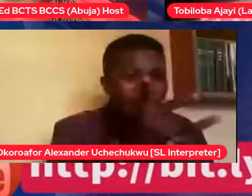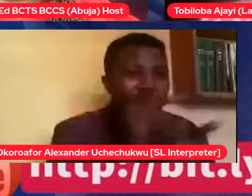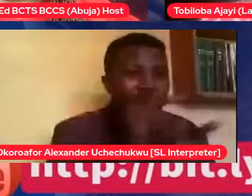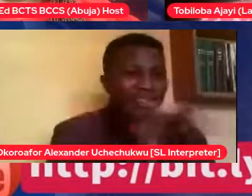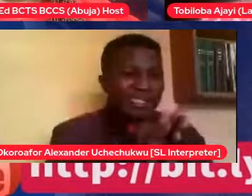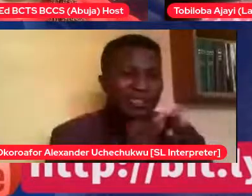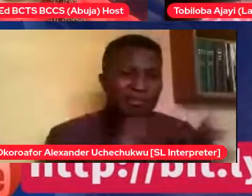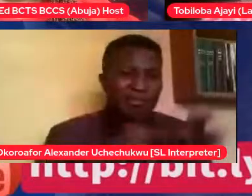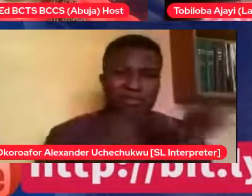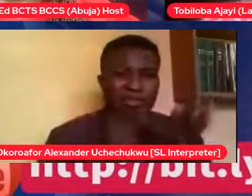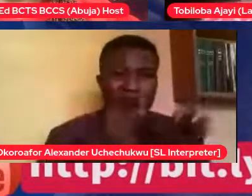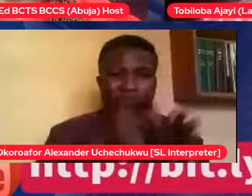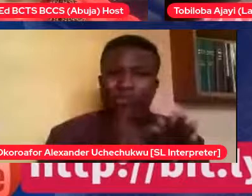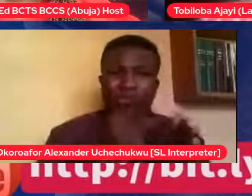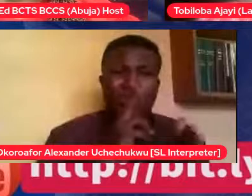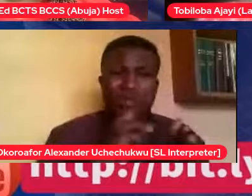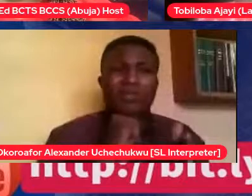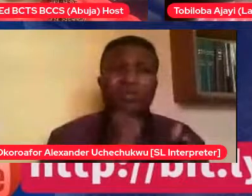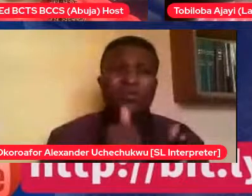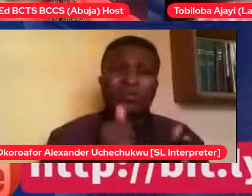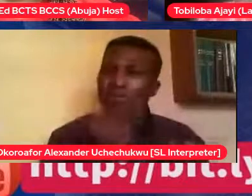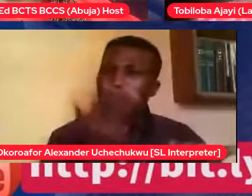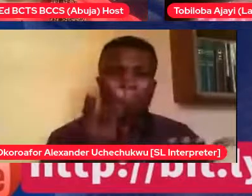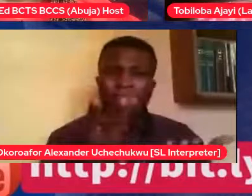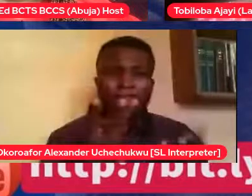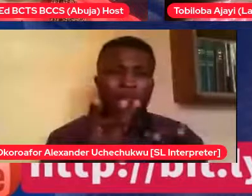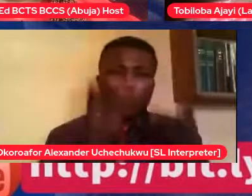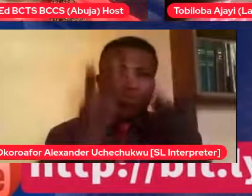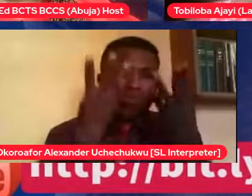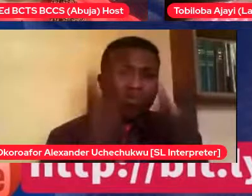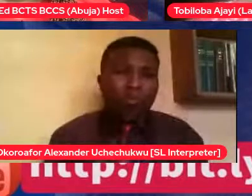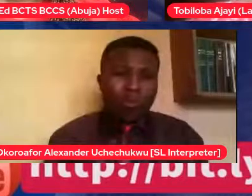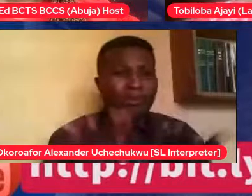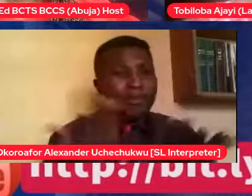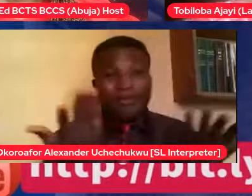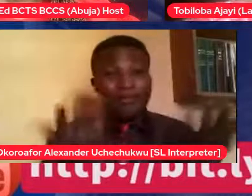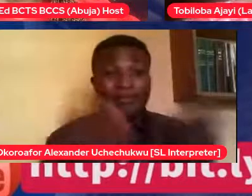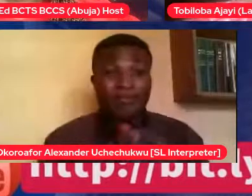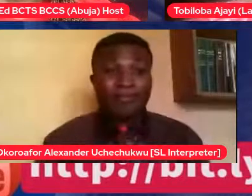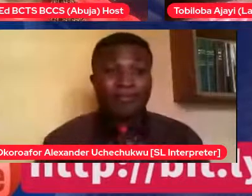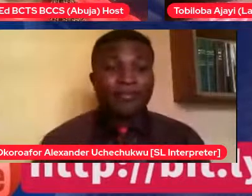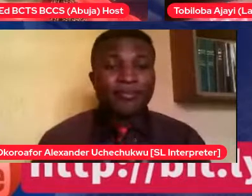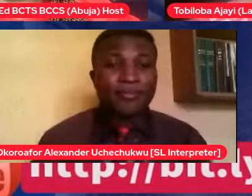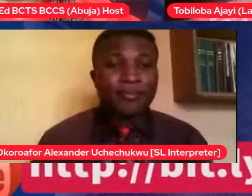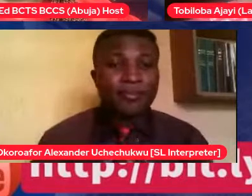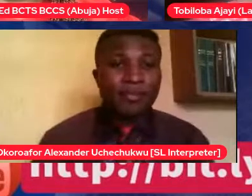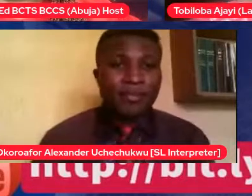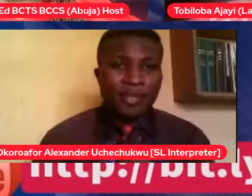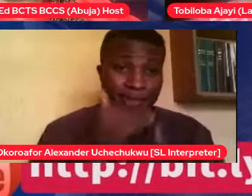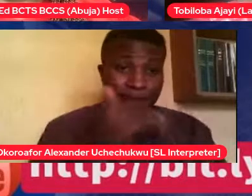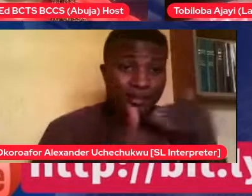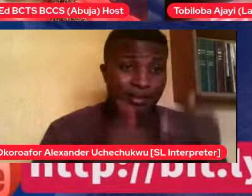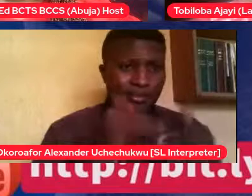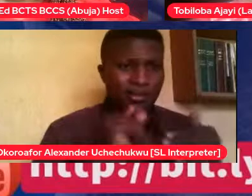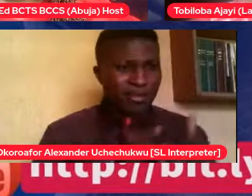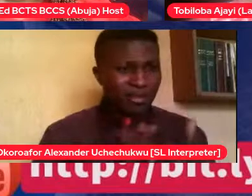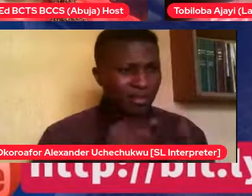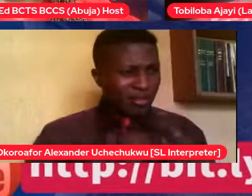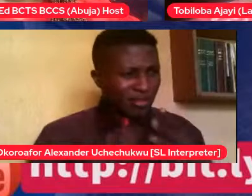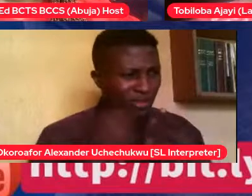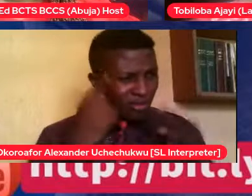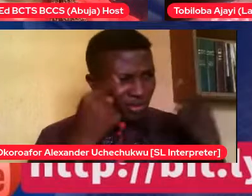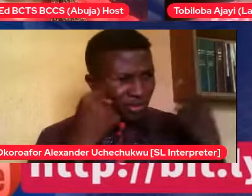to finally understand why people could think that way. People could say, oh, you know, people,